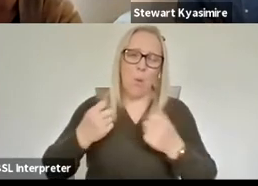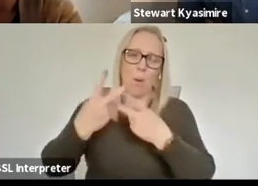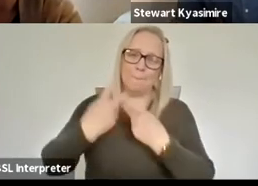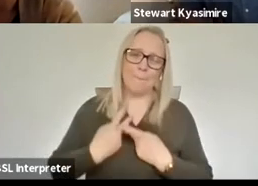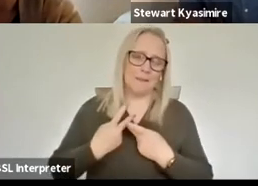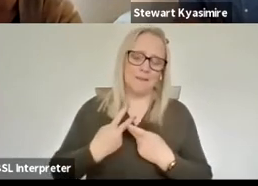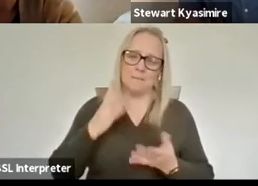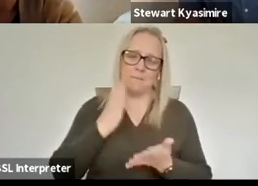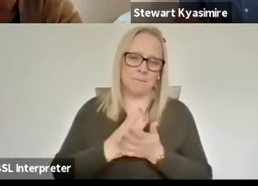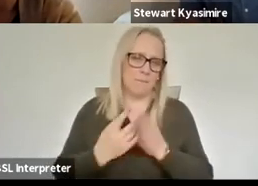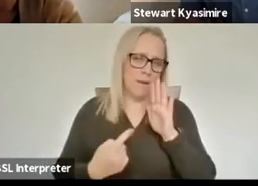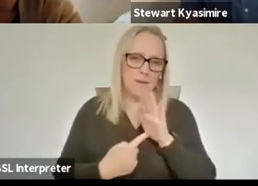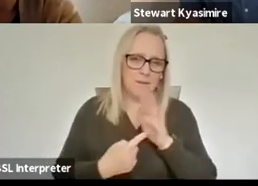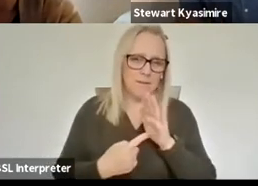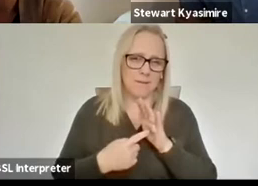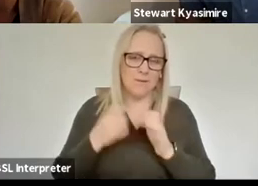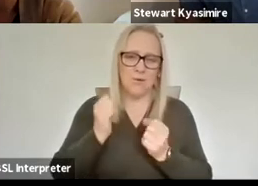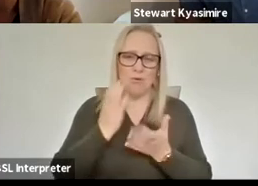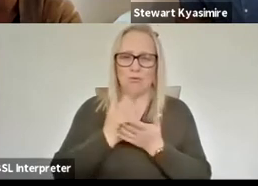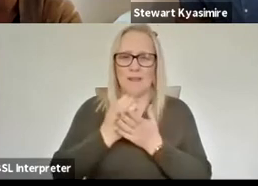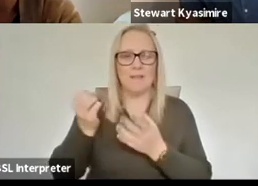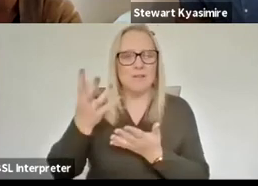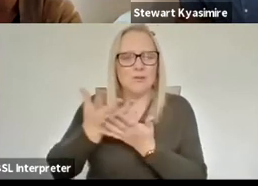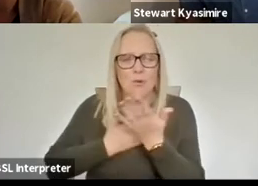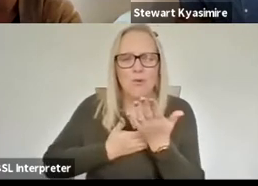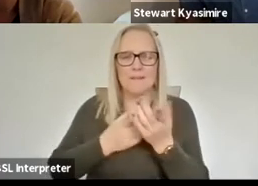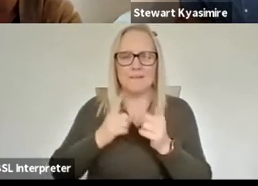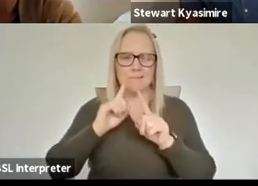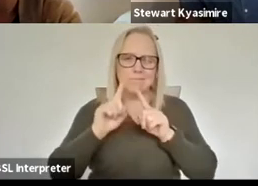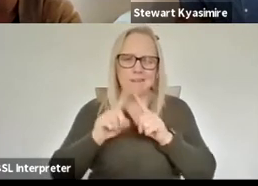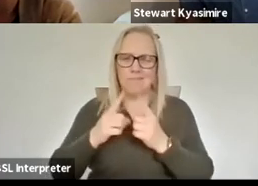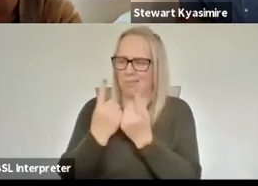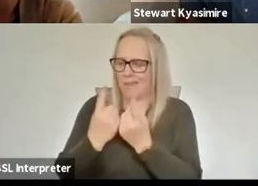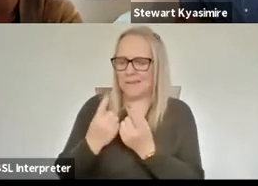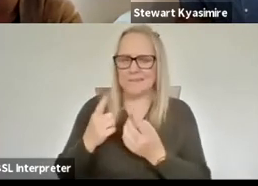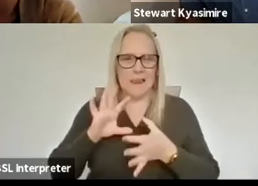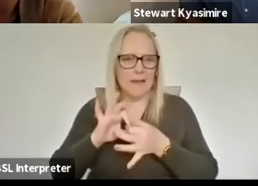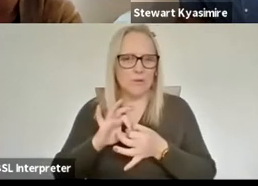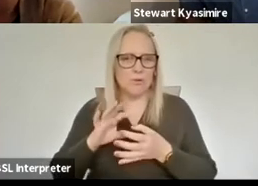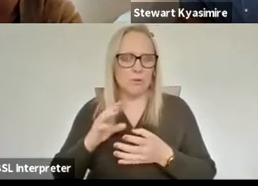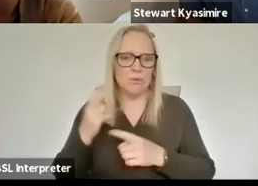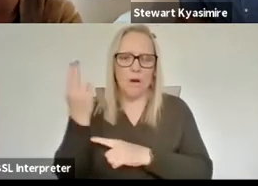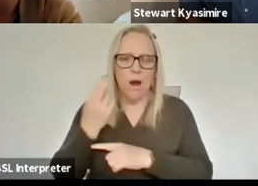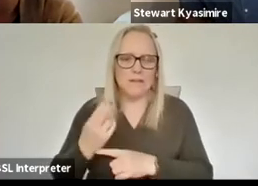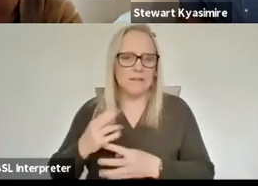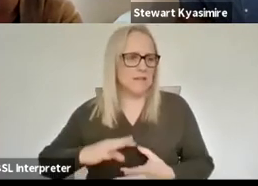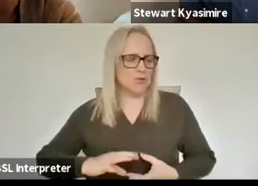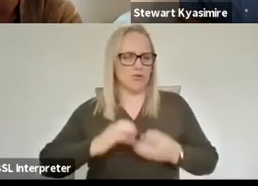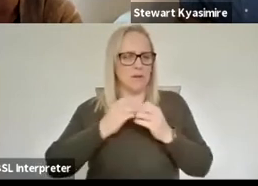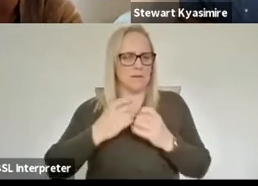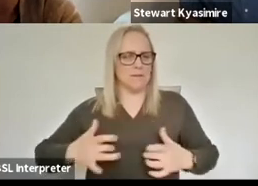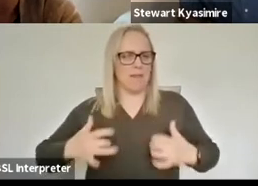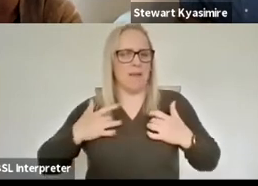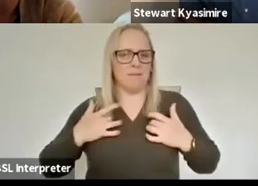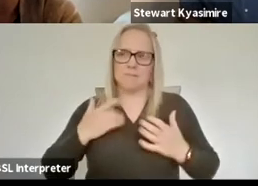kind of content or that kind of texture of um you know artists and creators lives is is given a bit more more credence a bit more significance